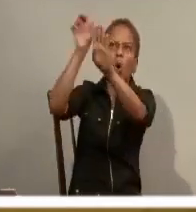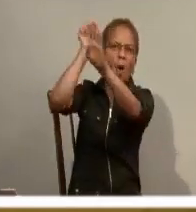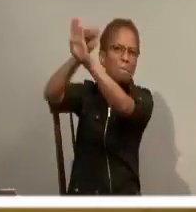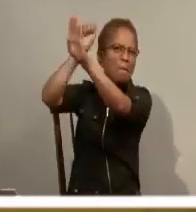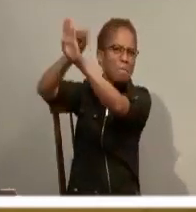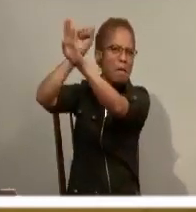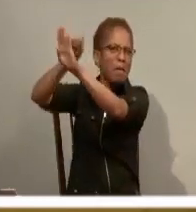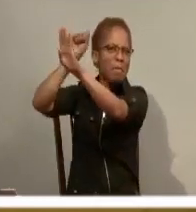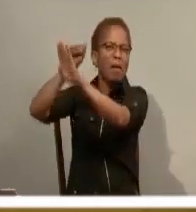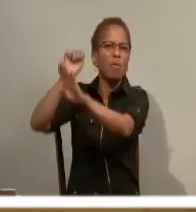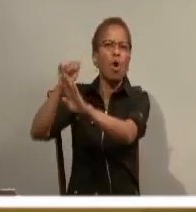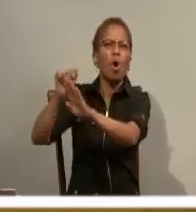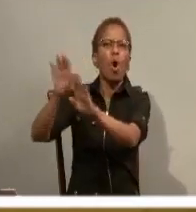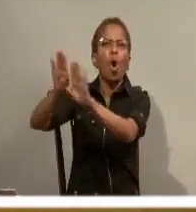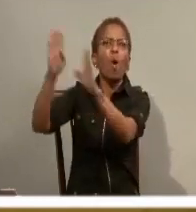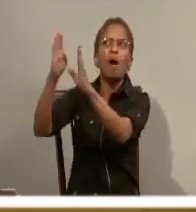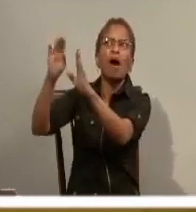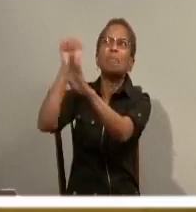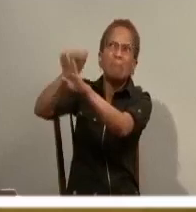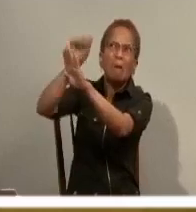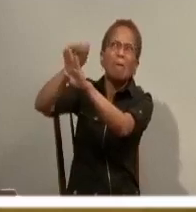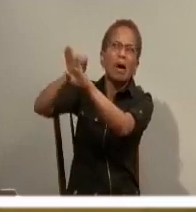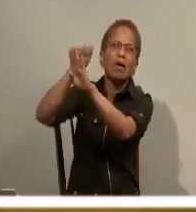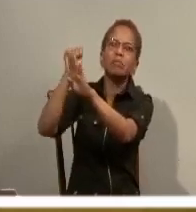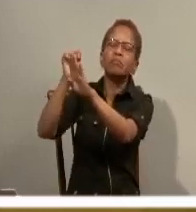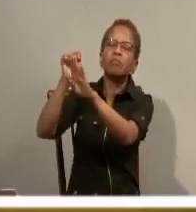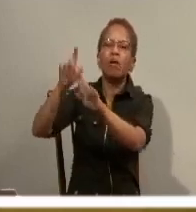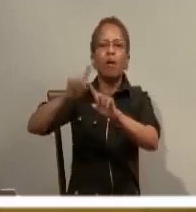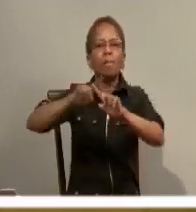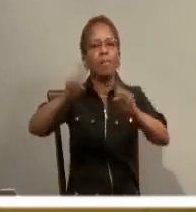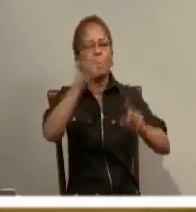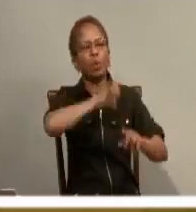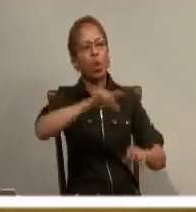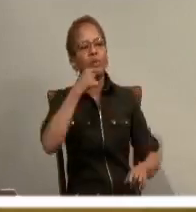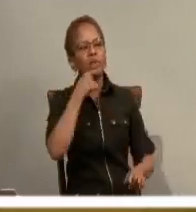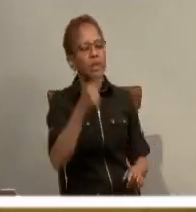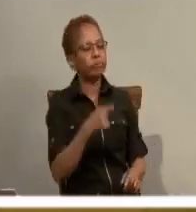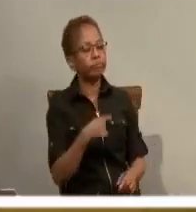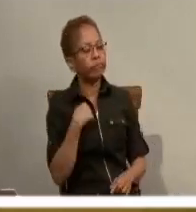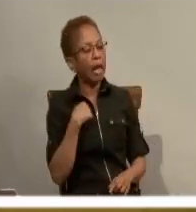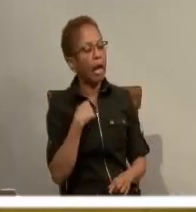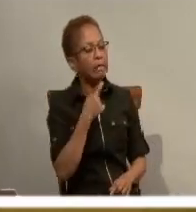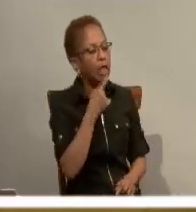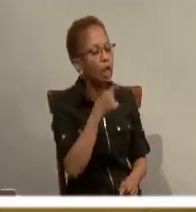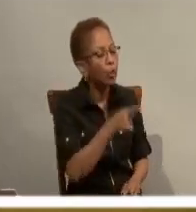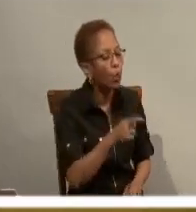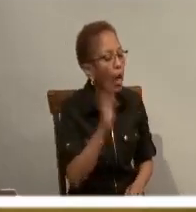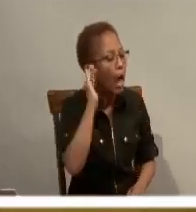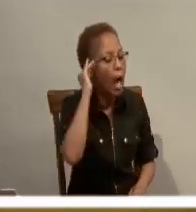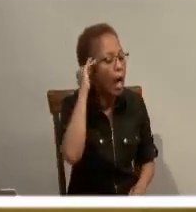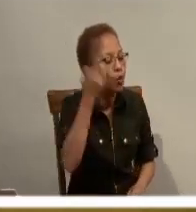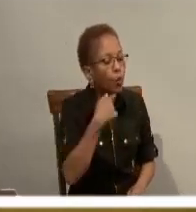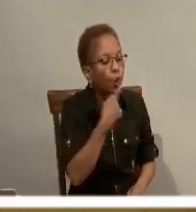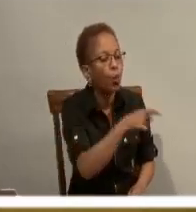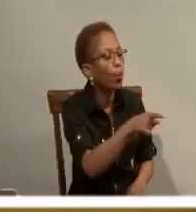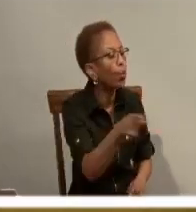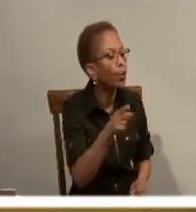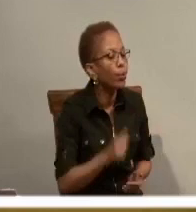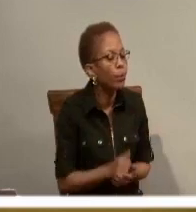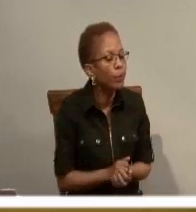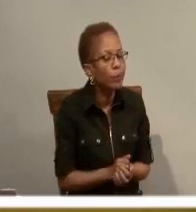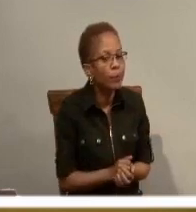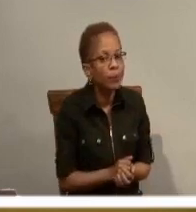open the door for us. But he replied, I tell you solemnly, I do not know you.